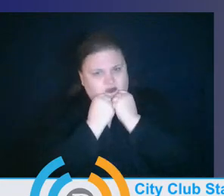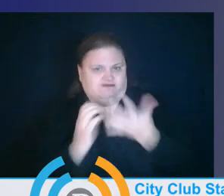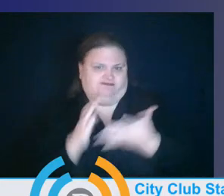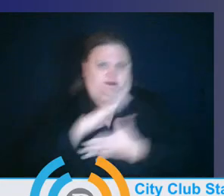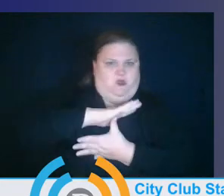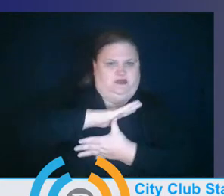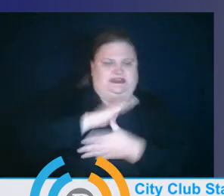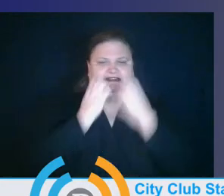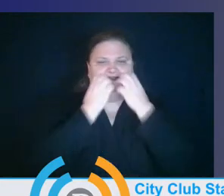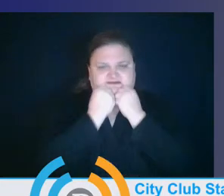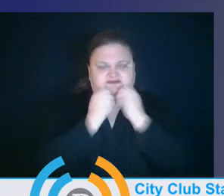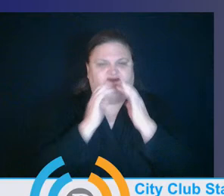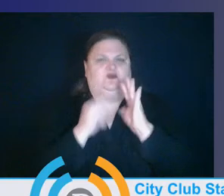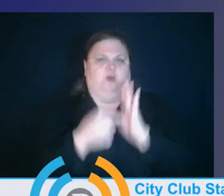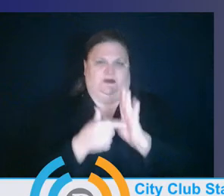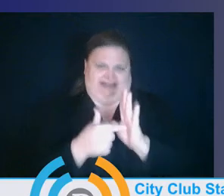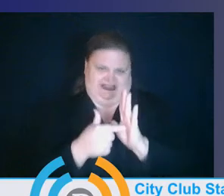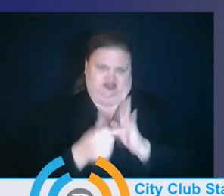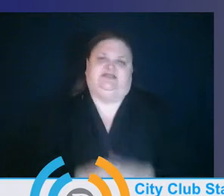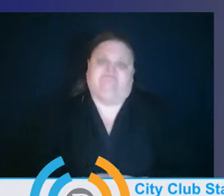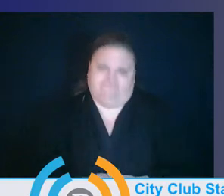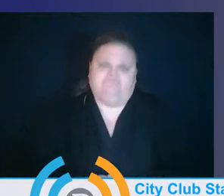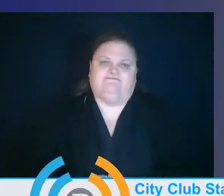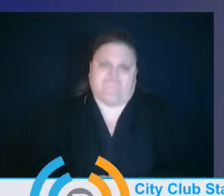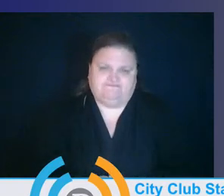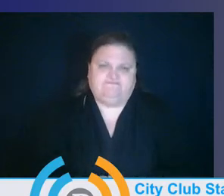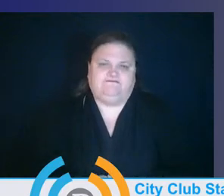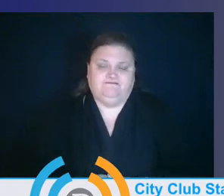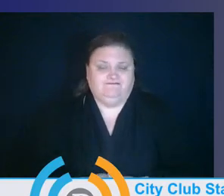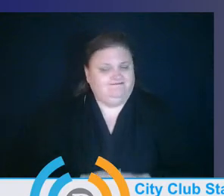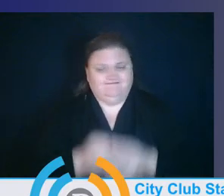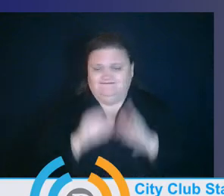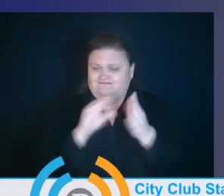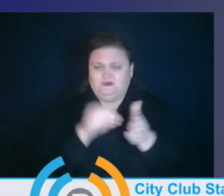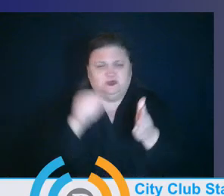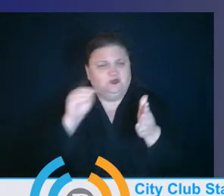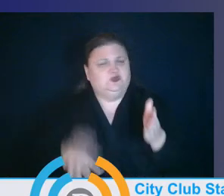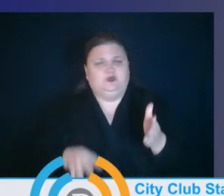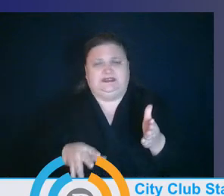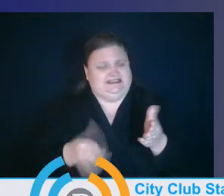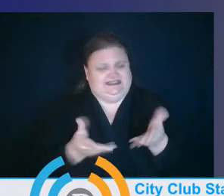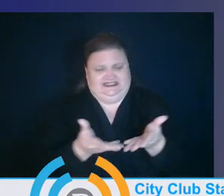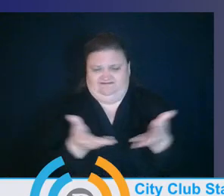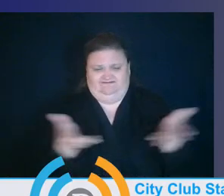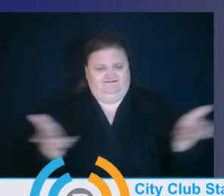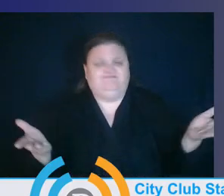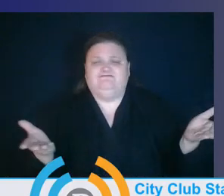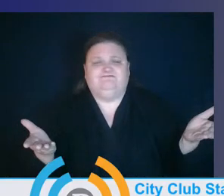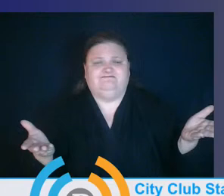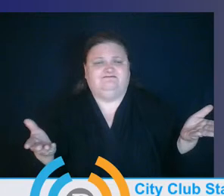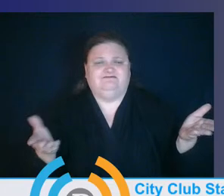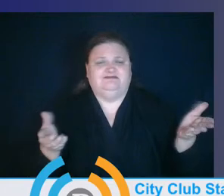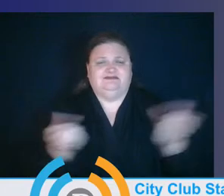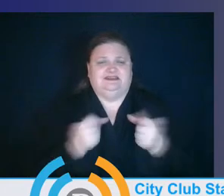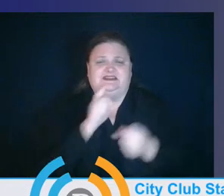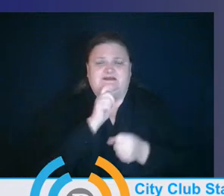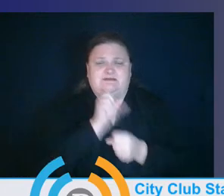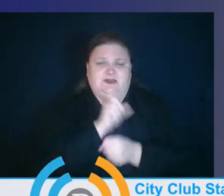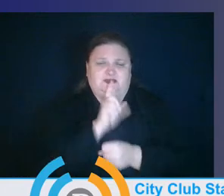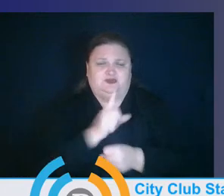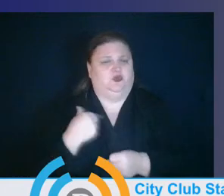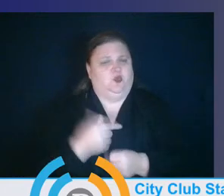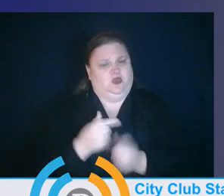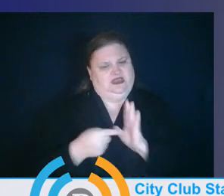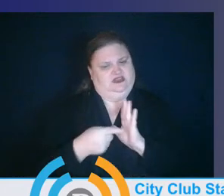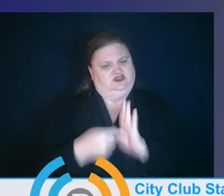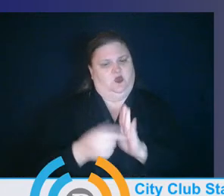also making sure that we reflect on it because our kids, they need that. We need to ensure that there's some empathy going on too, as well. Um,